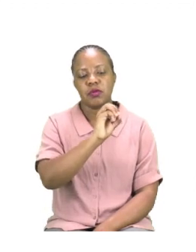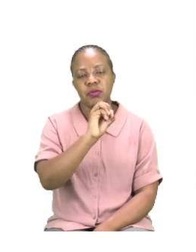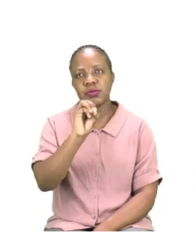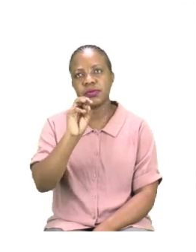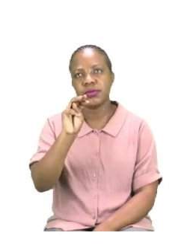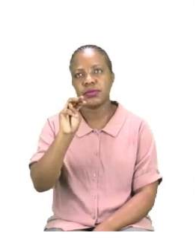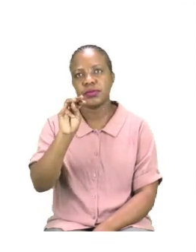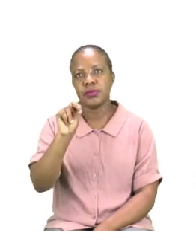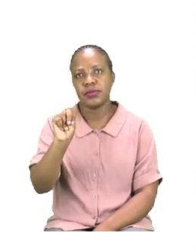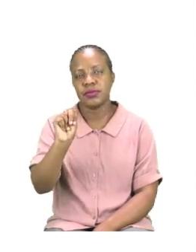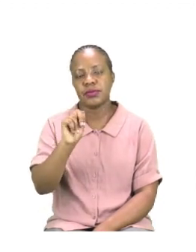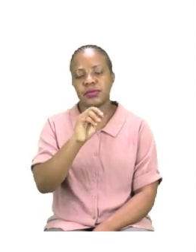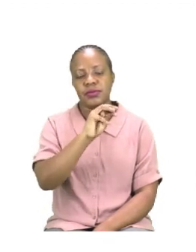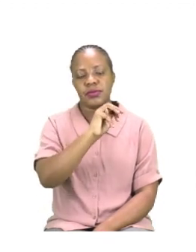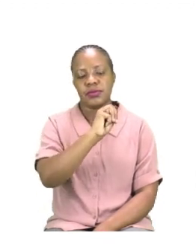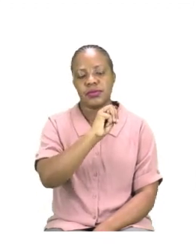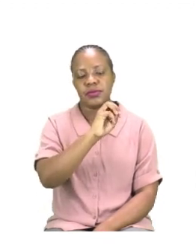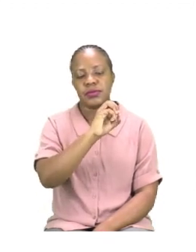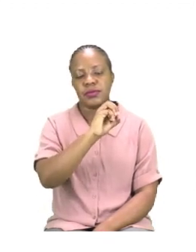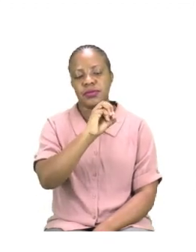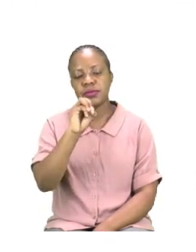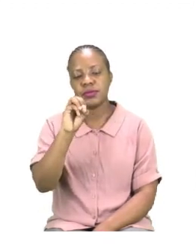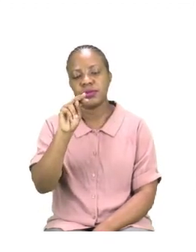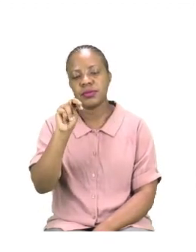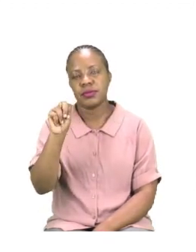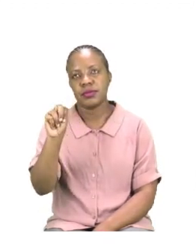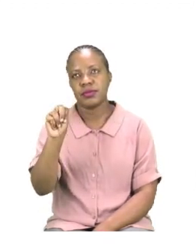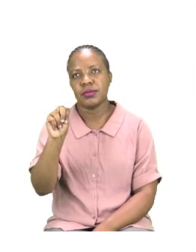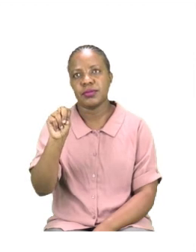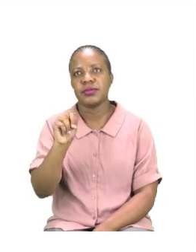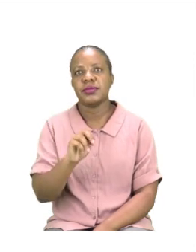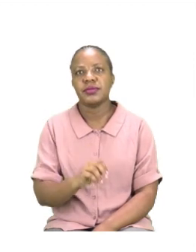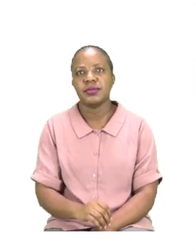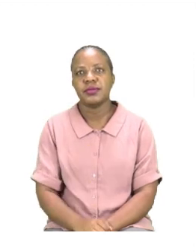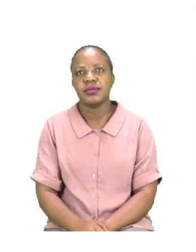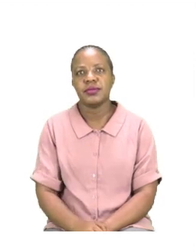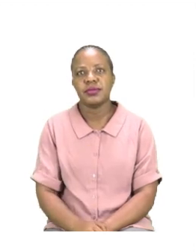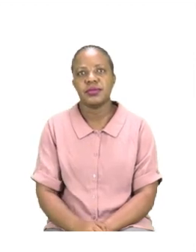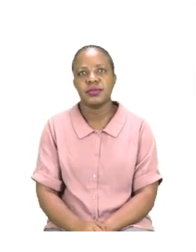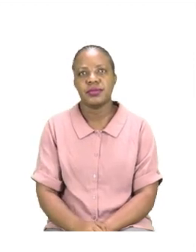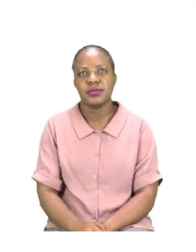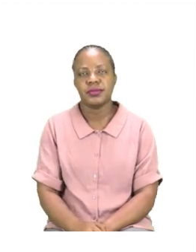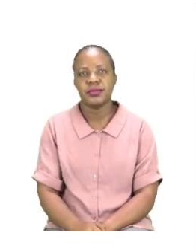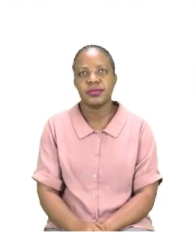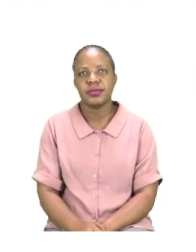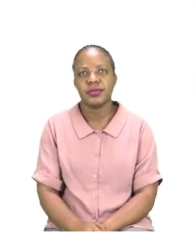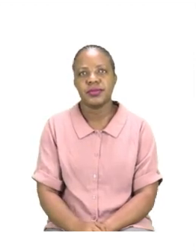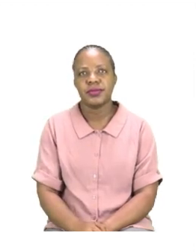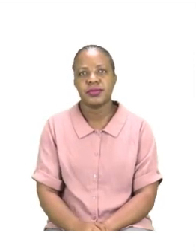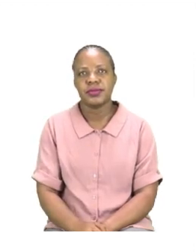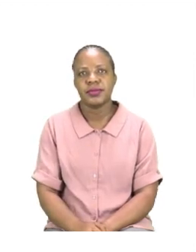OOO, N, MOON. So let us put the OOO sound where it belongs.